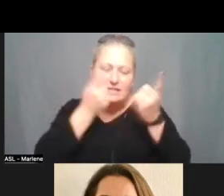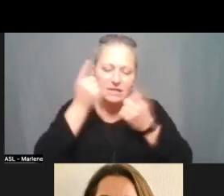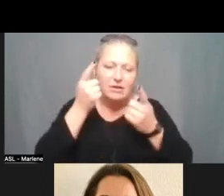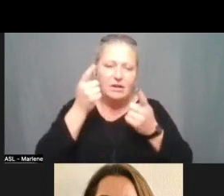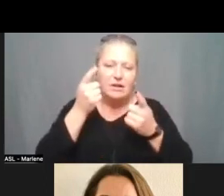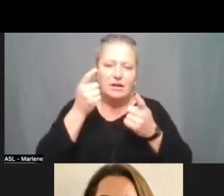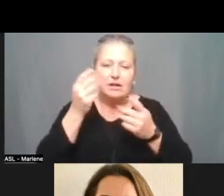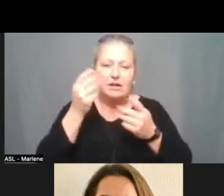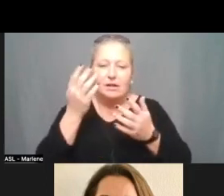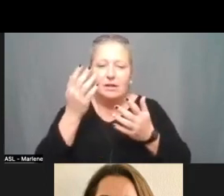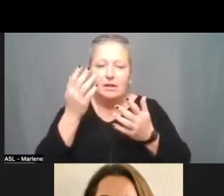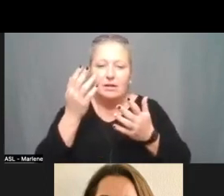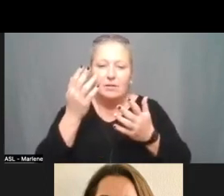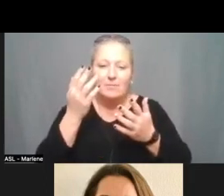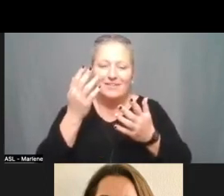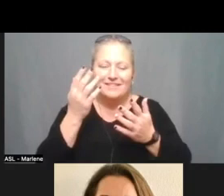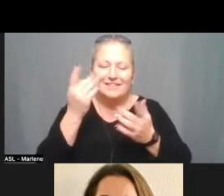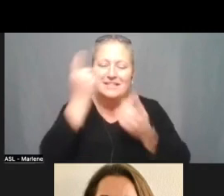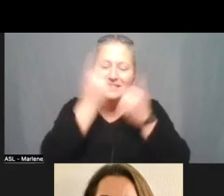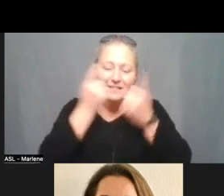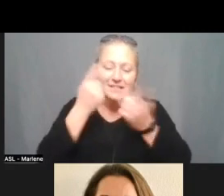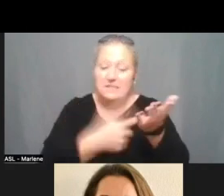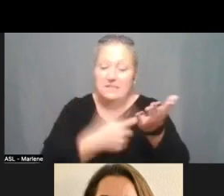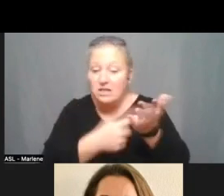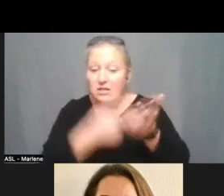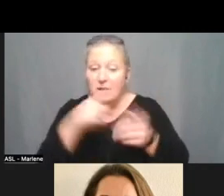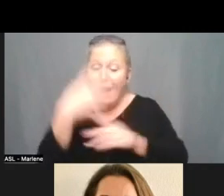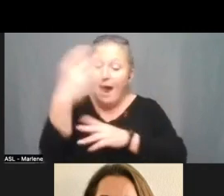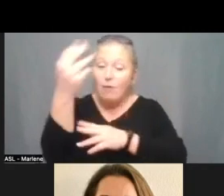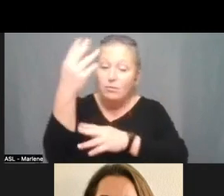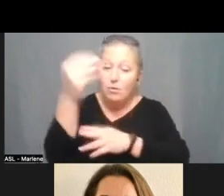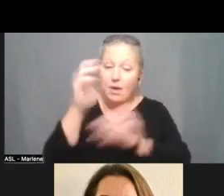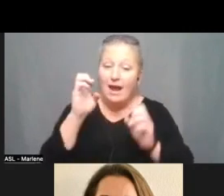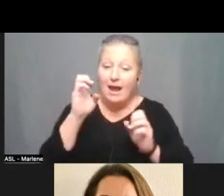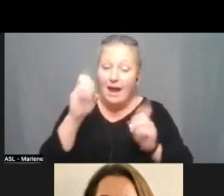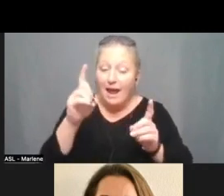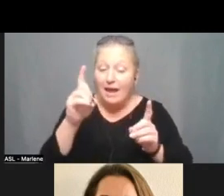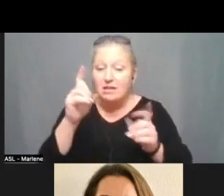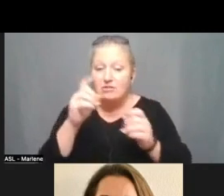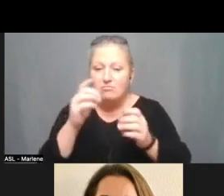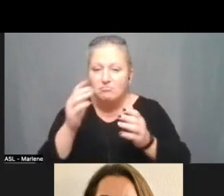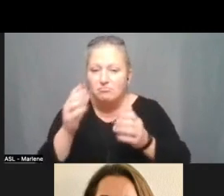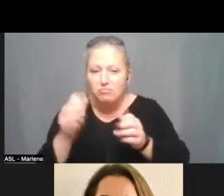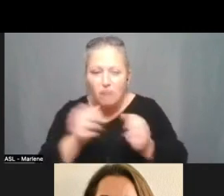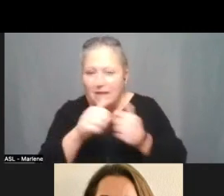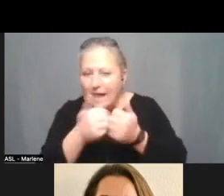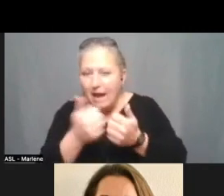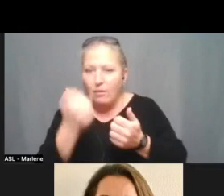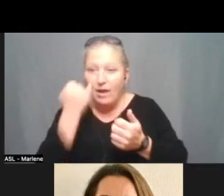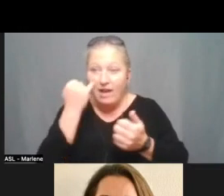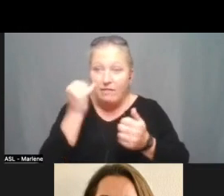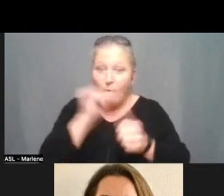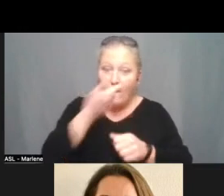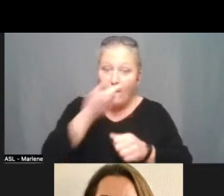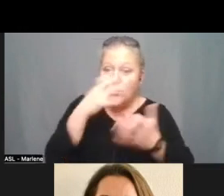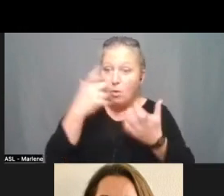discussion around outdoor ED kind of strategy. How do we ensure that all kids that want to go are able to go? And kind of what